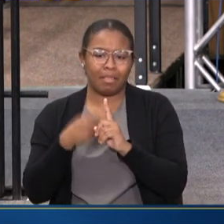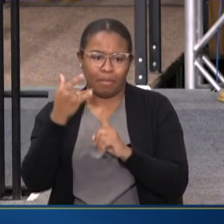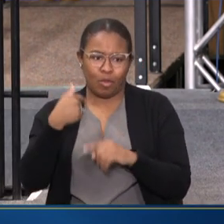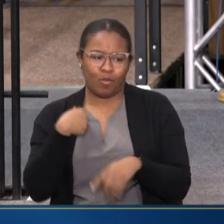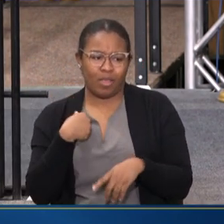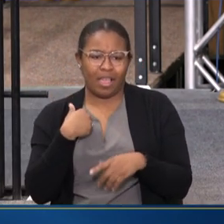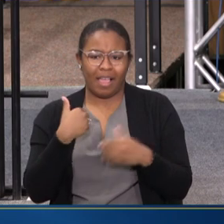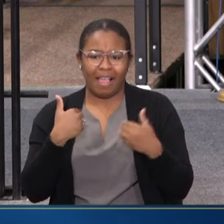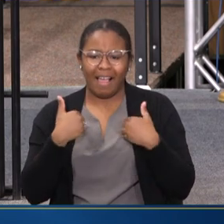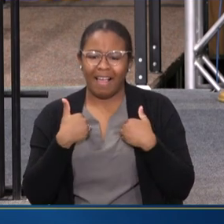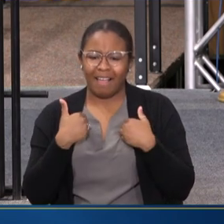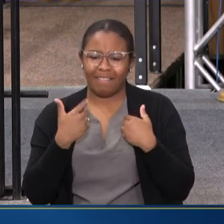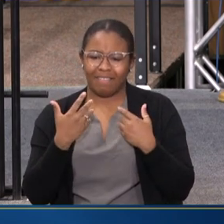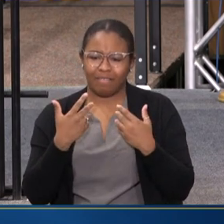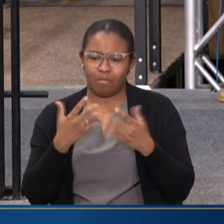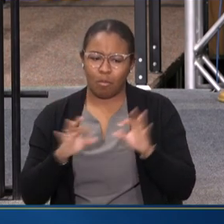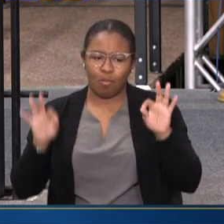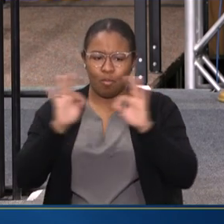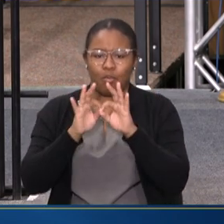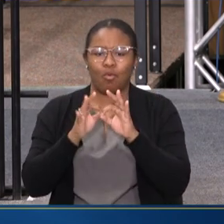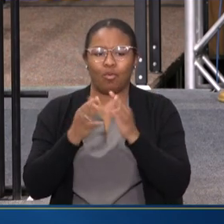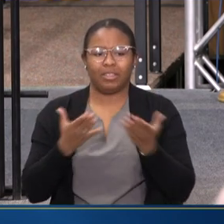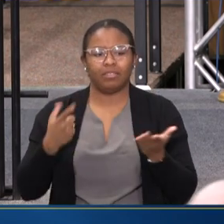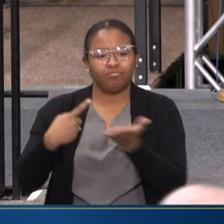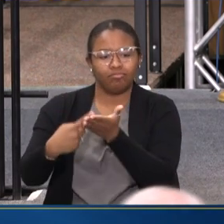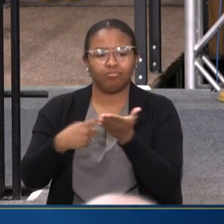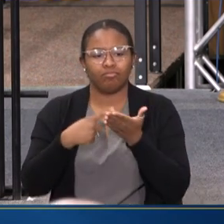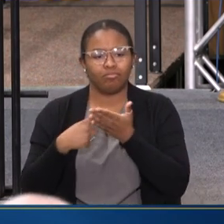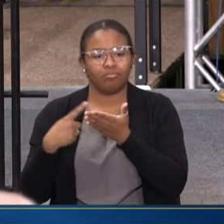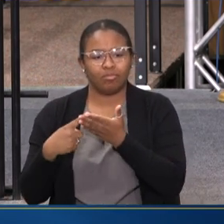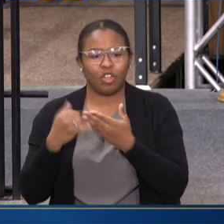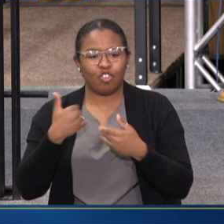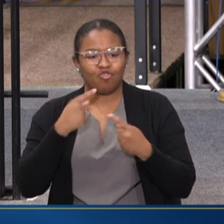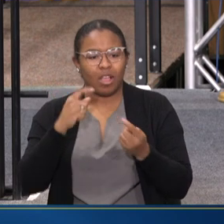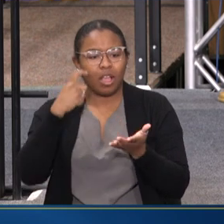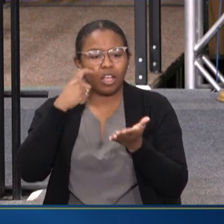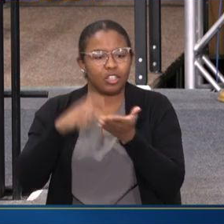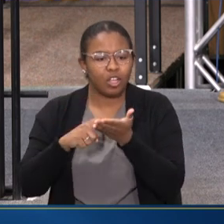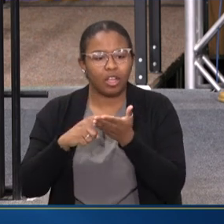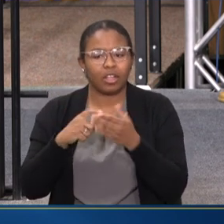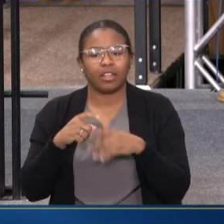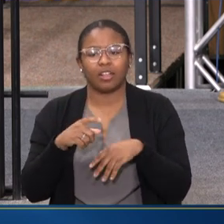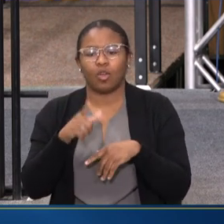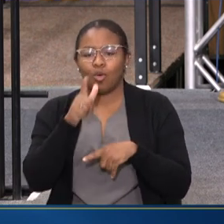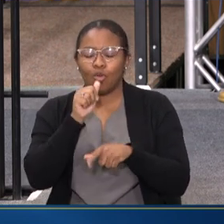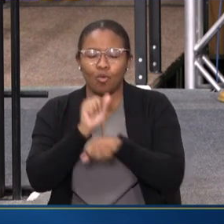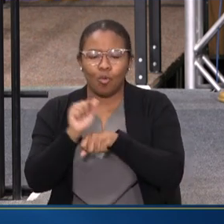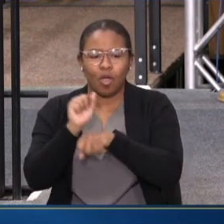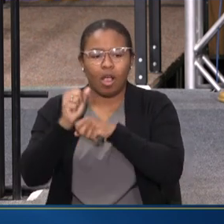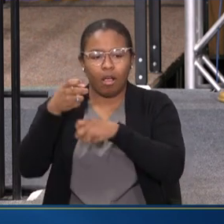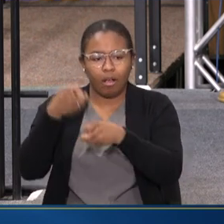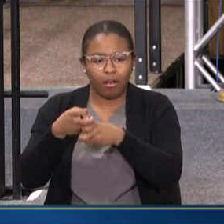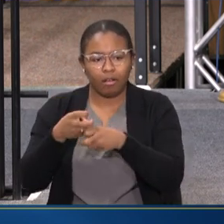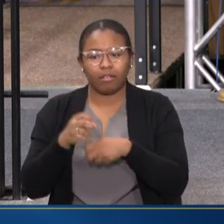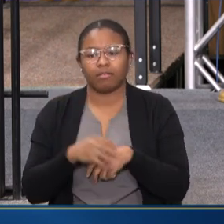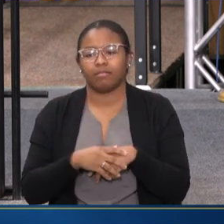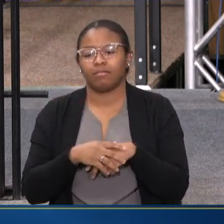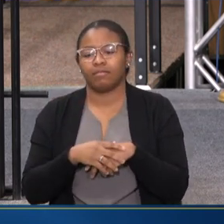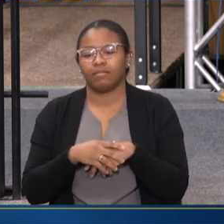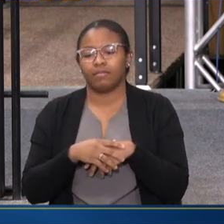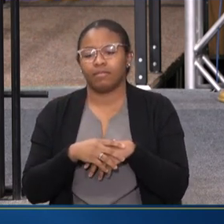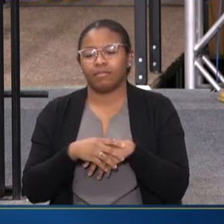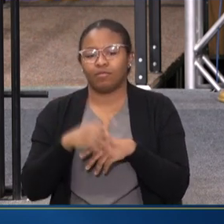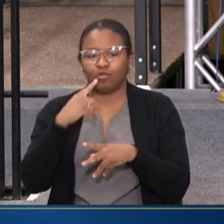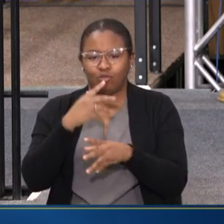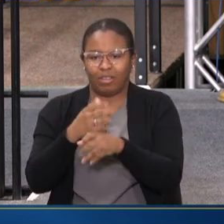THINGS TO TALK ABOUT AS WE TRY TO ACKNOWLEDGE THOSE WHO HAVE WORKED REALLY HARD TO GET